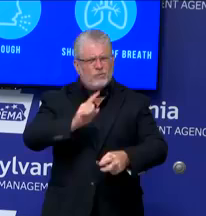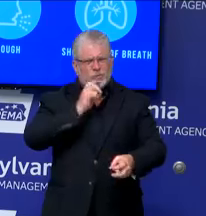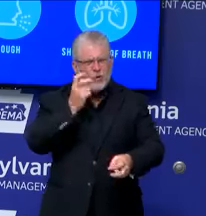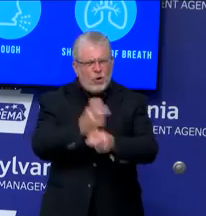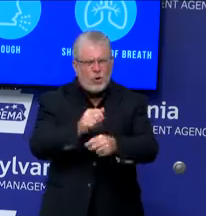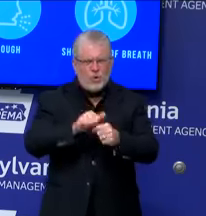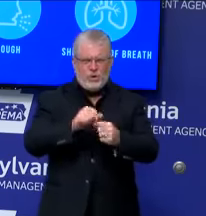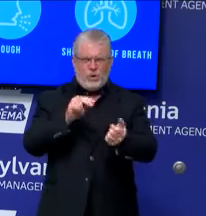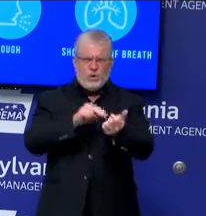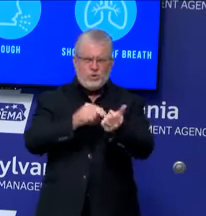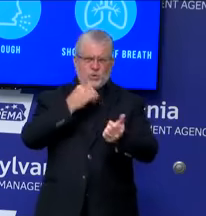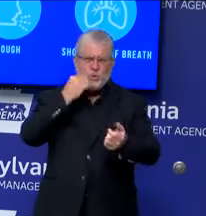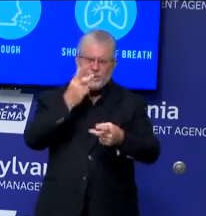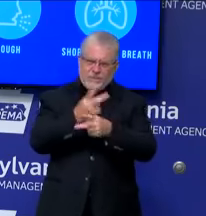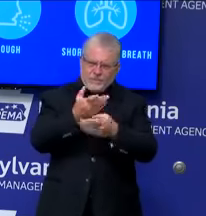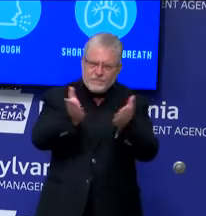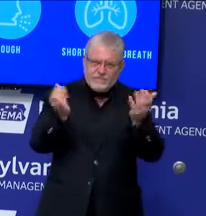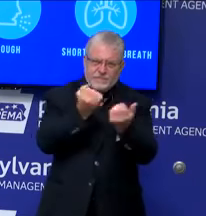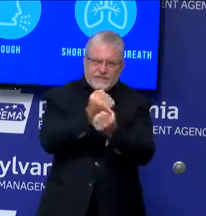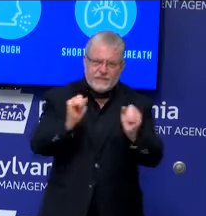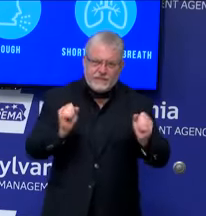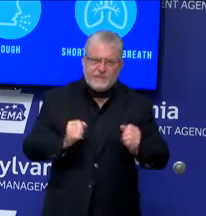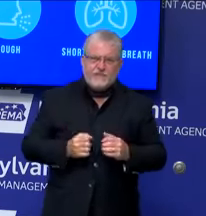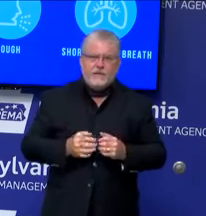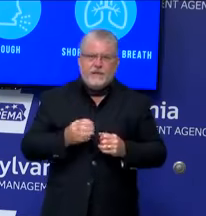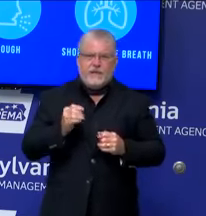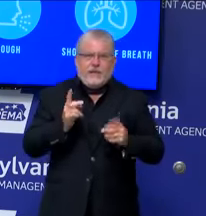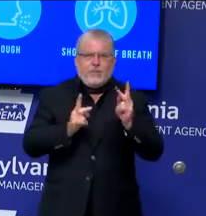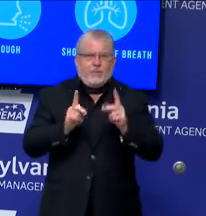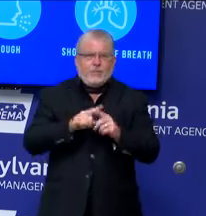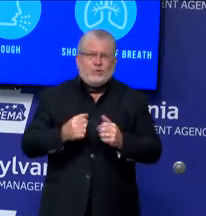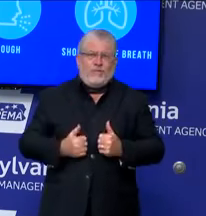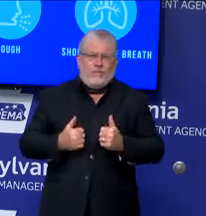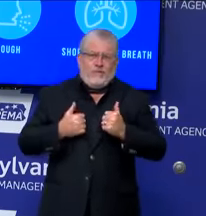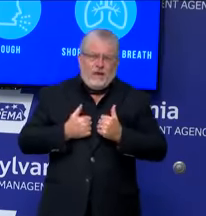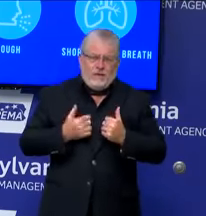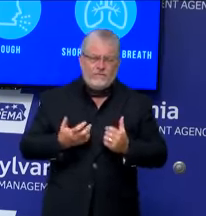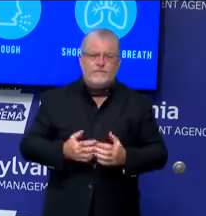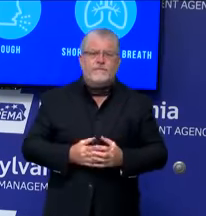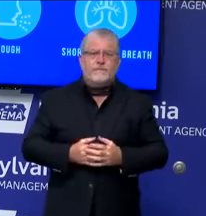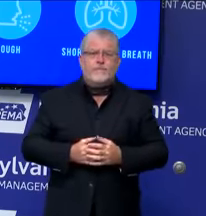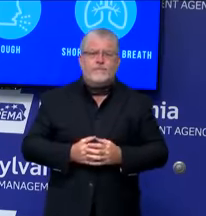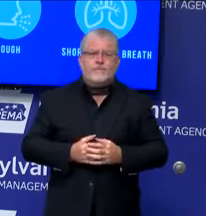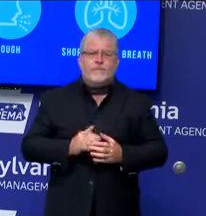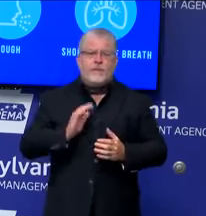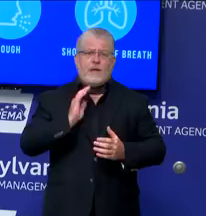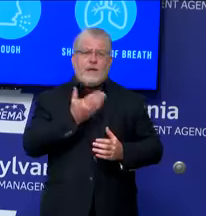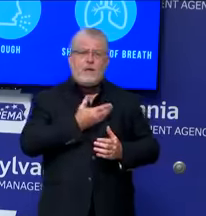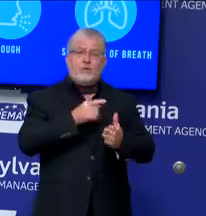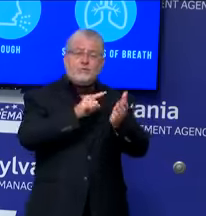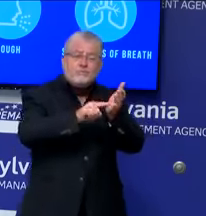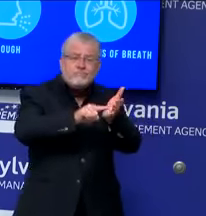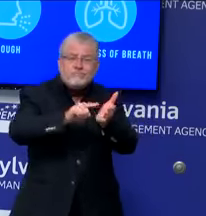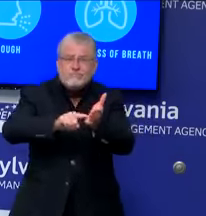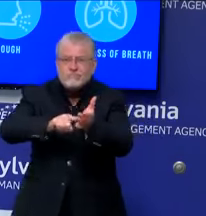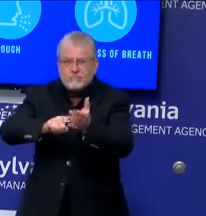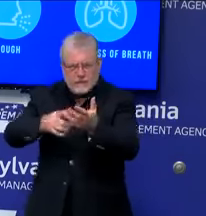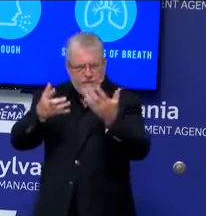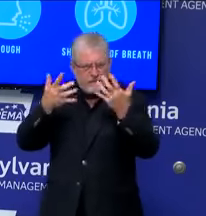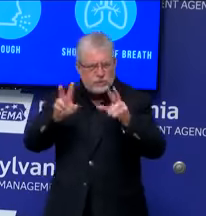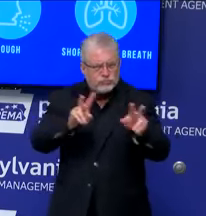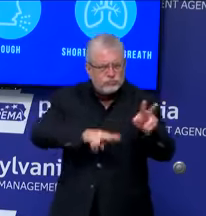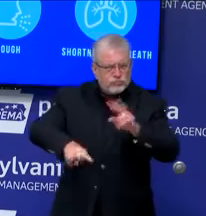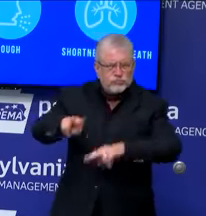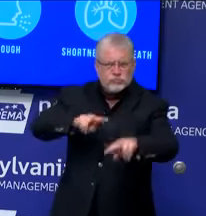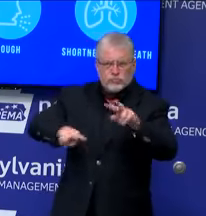vulnerable Pennsylvanians in need. Our surveyors have completed more than 98% of the infection control